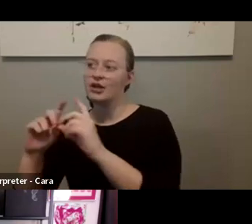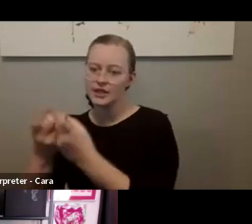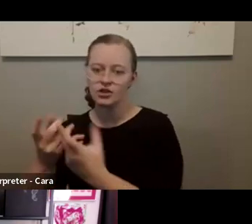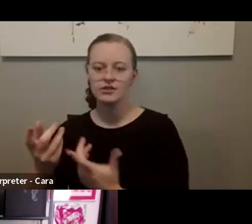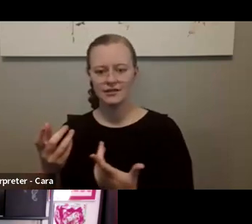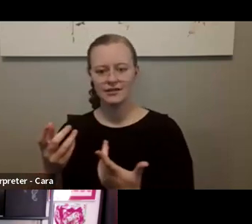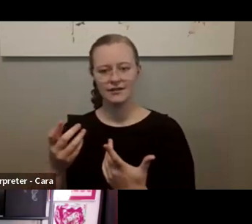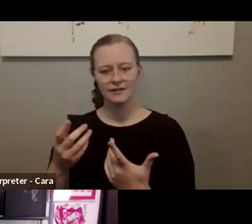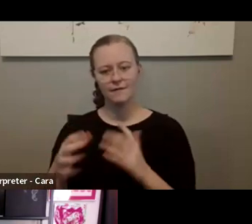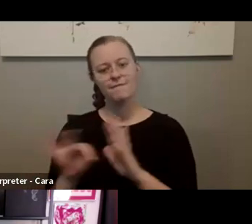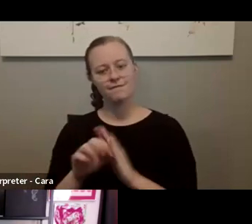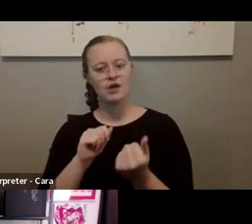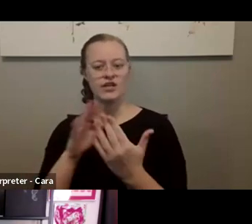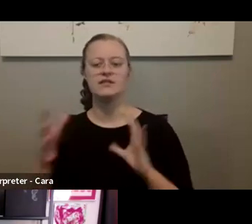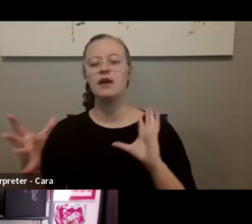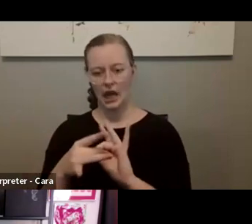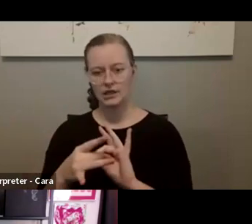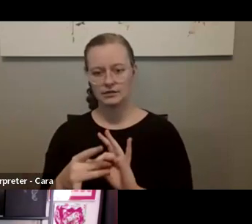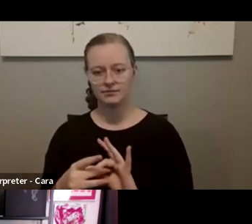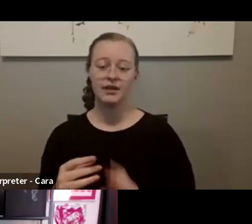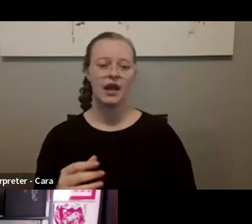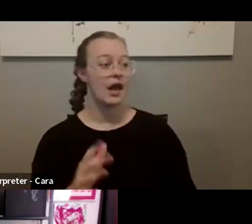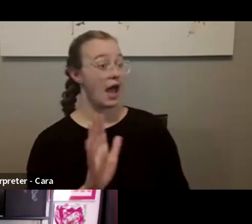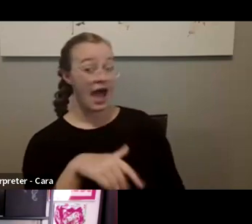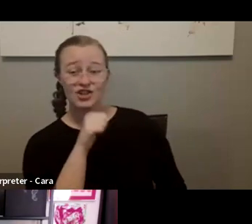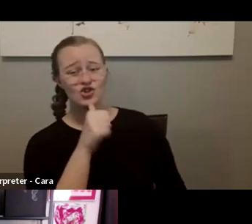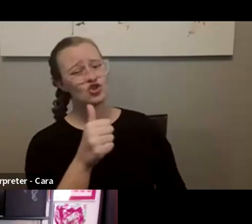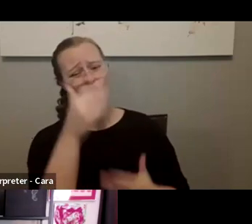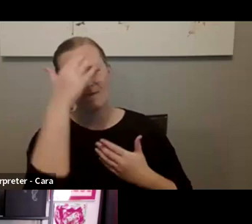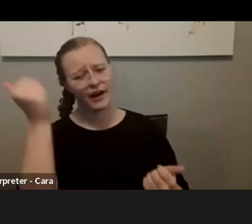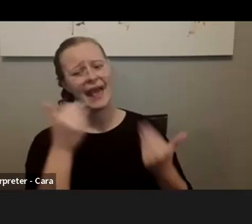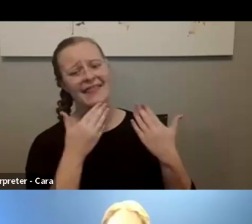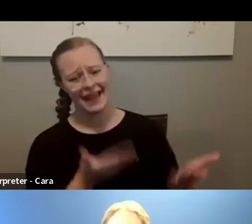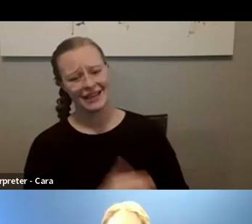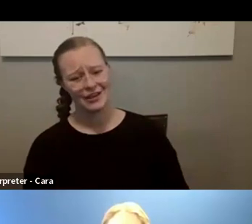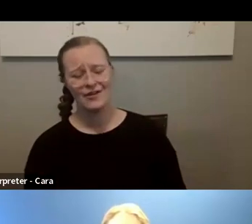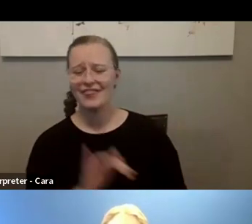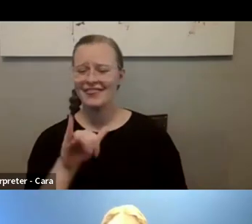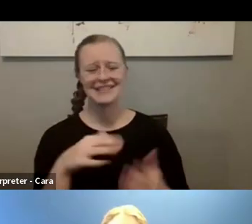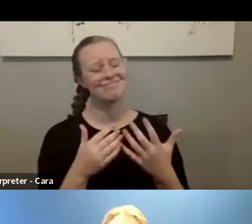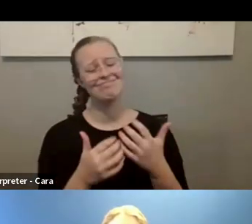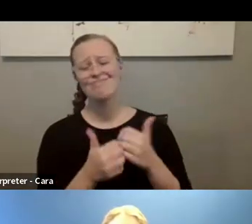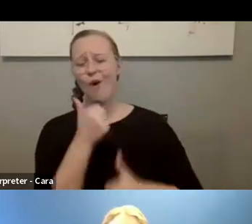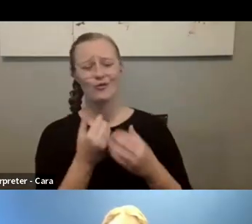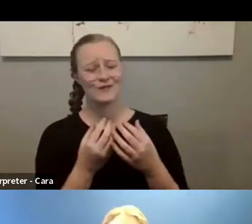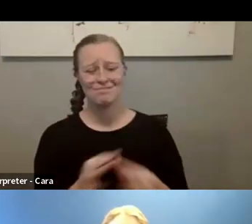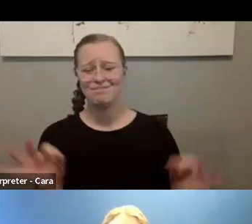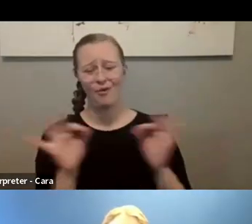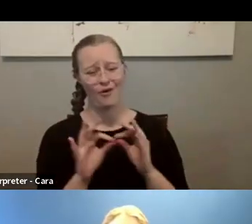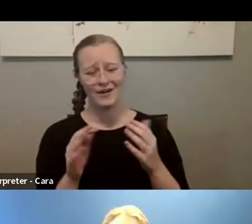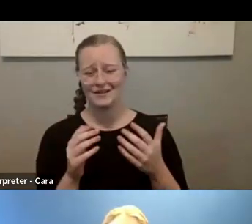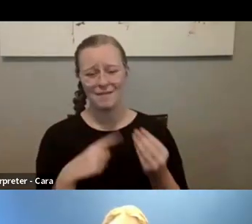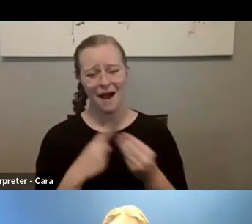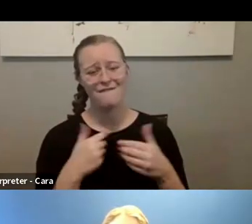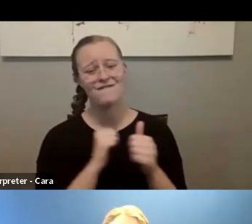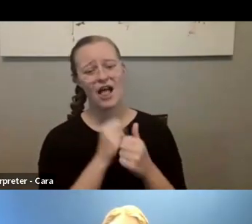points. And don't forget that thank you. I think that's the most important thing about following up is